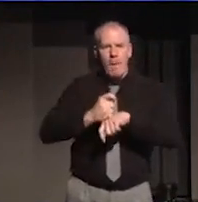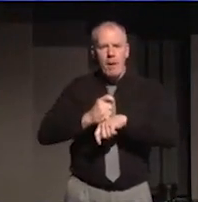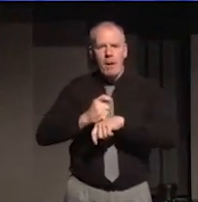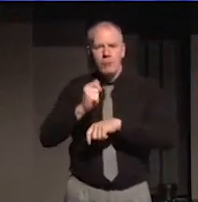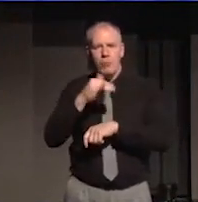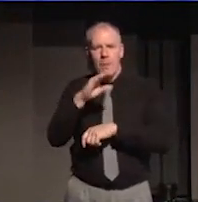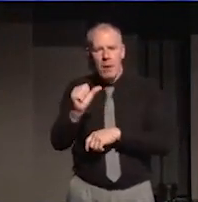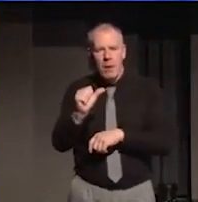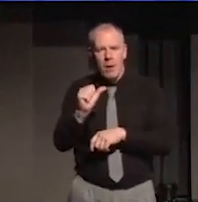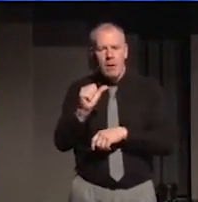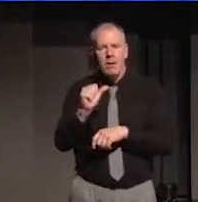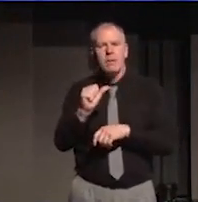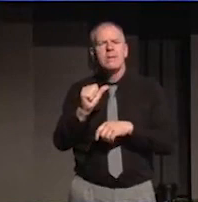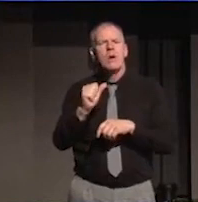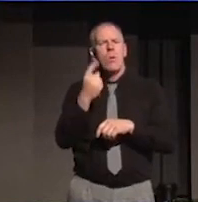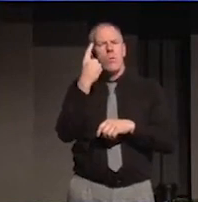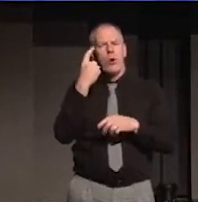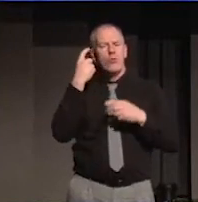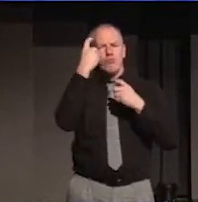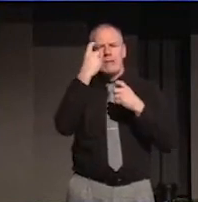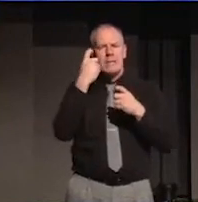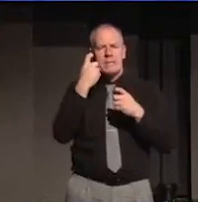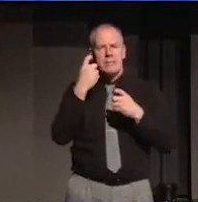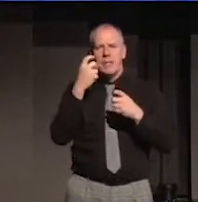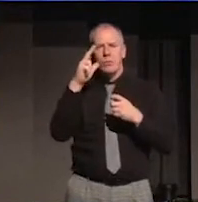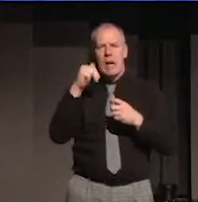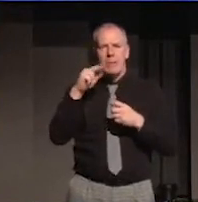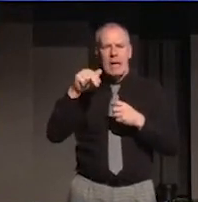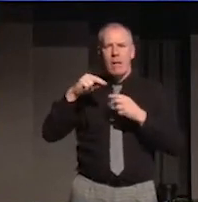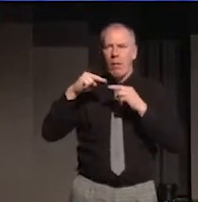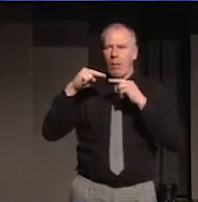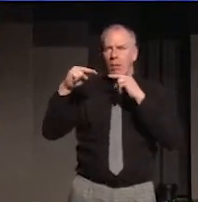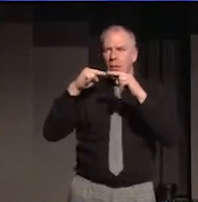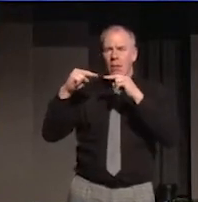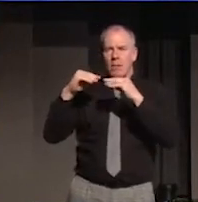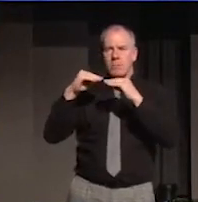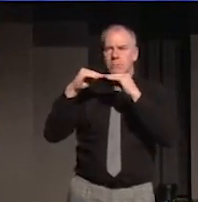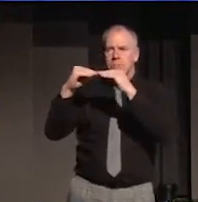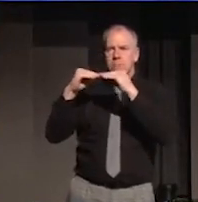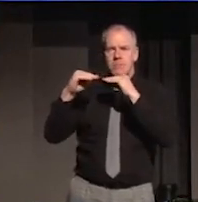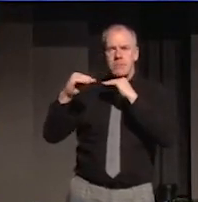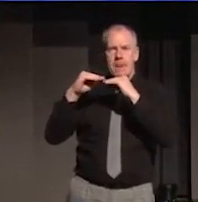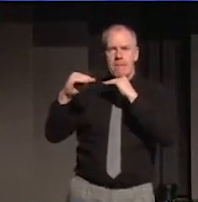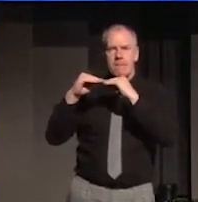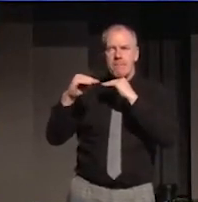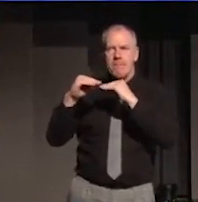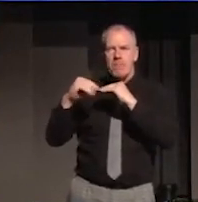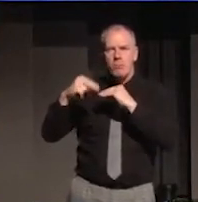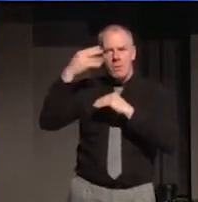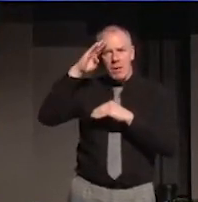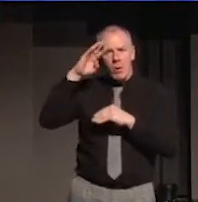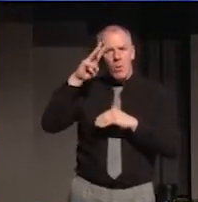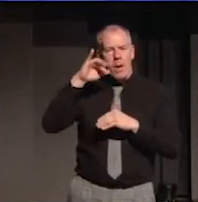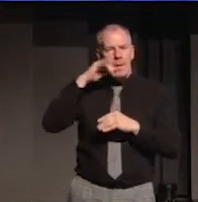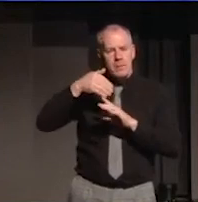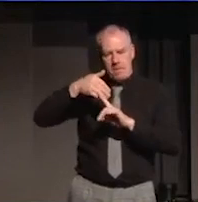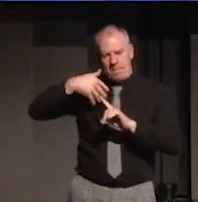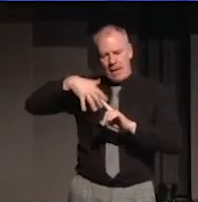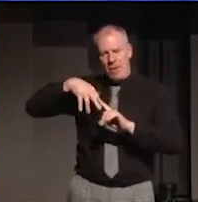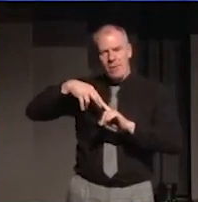why it's been hard for some people to find common ground in Northern Ireland, because behind the knee-jerk of politics